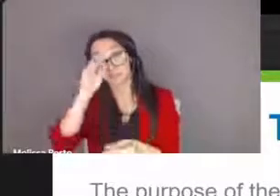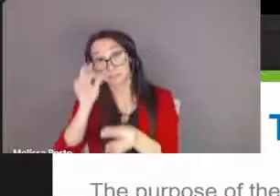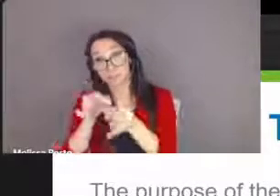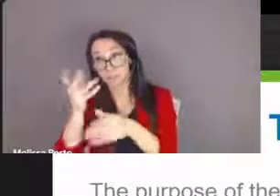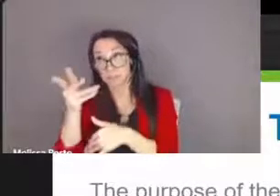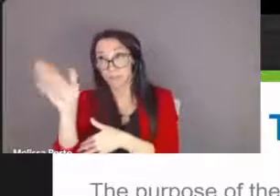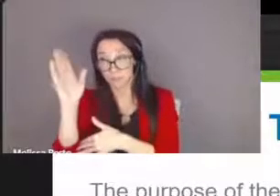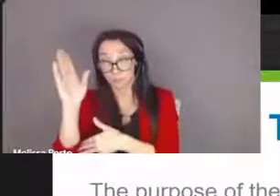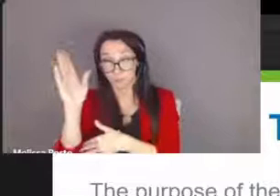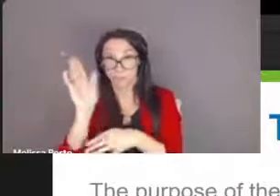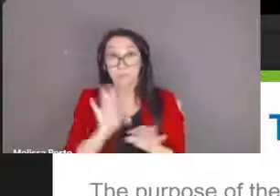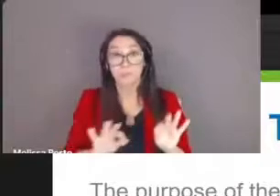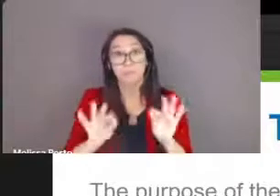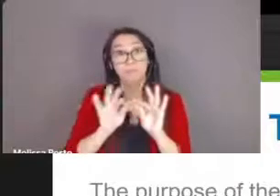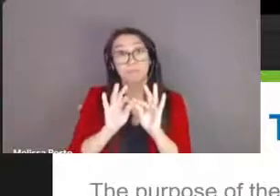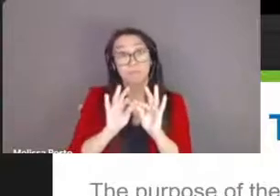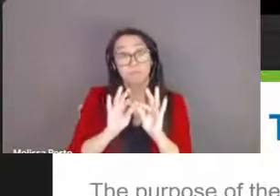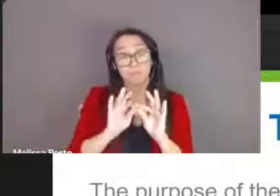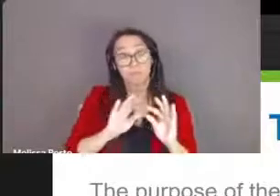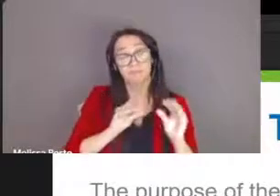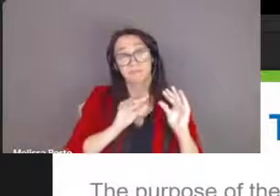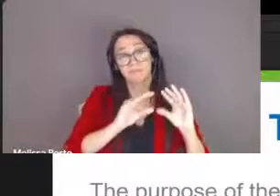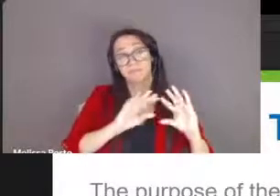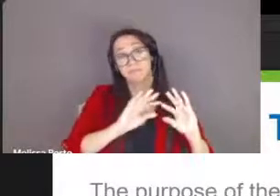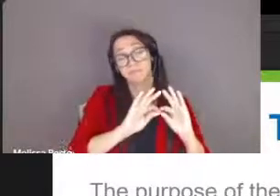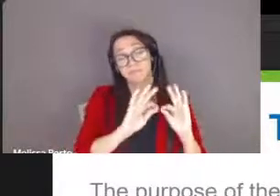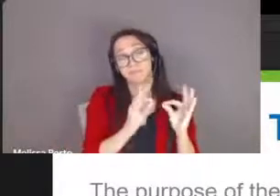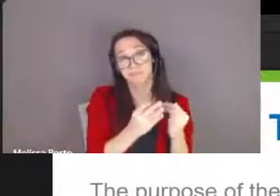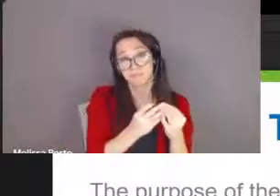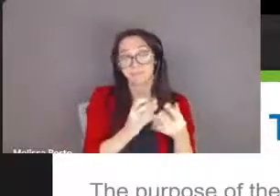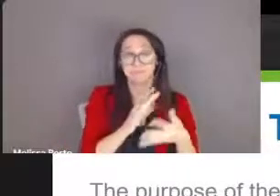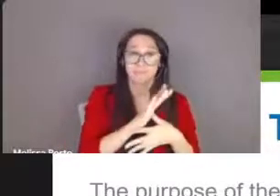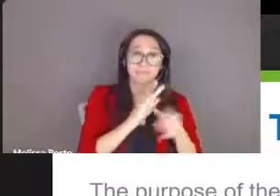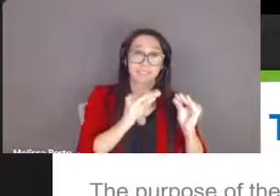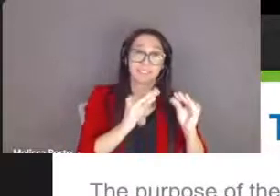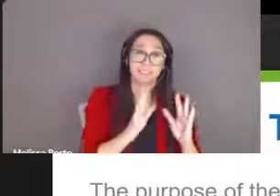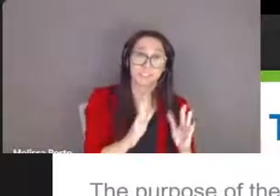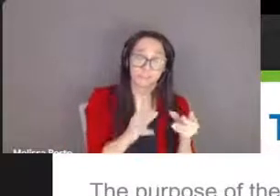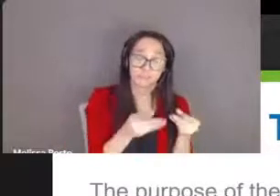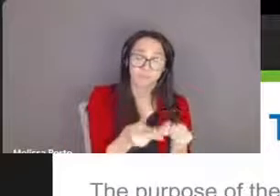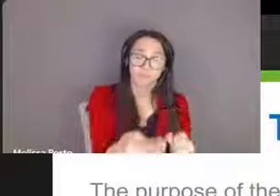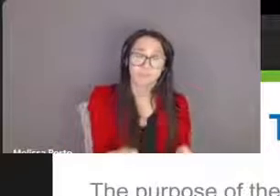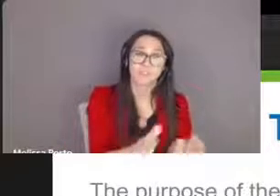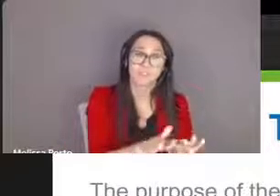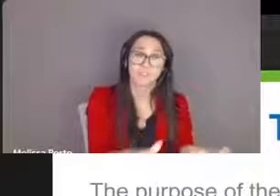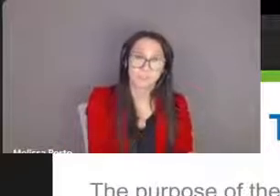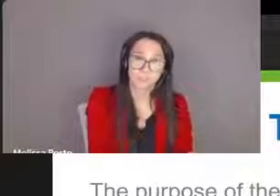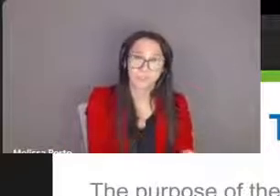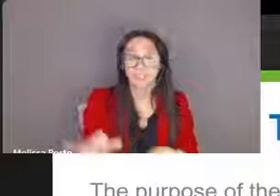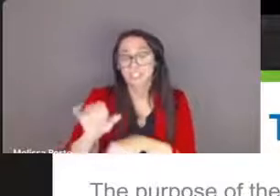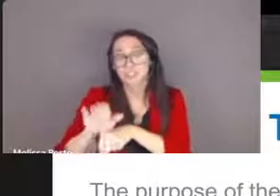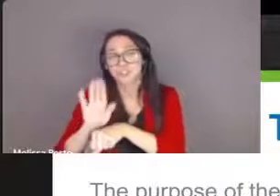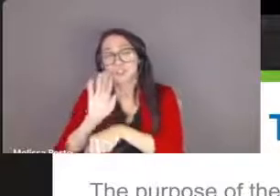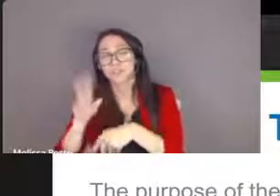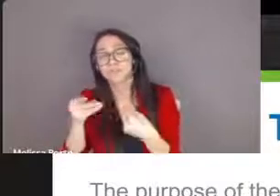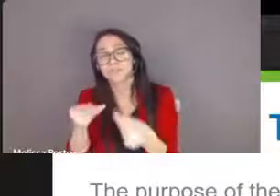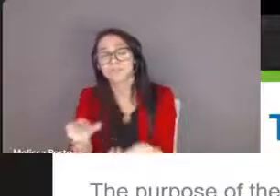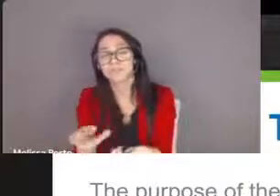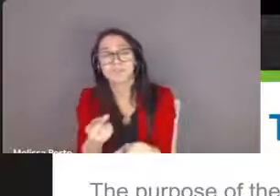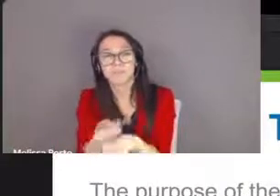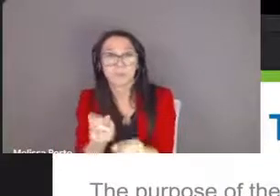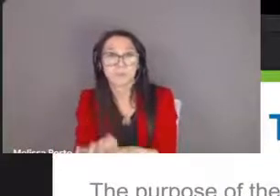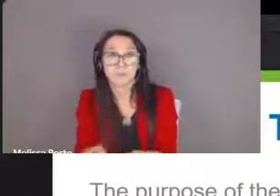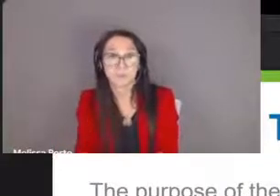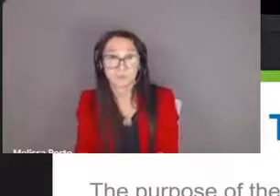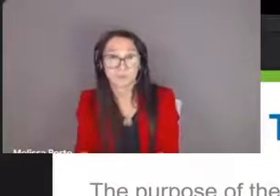important teachers and children are supported nourished and guided by the faith community of the church the primary goals